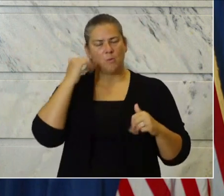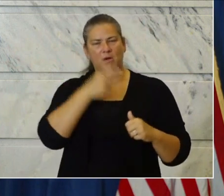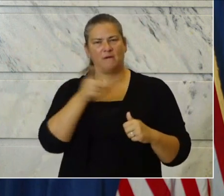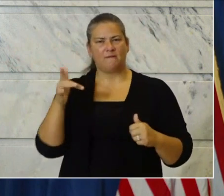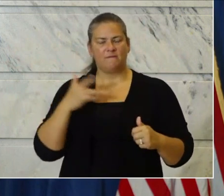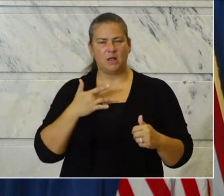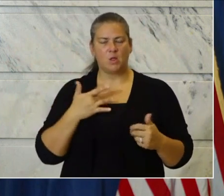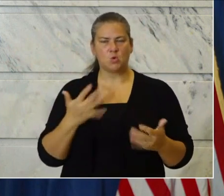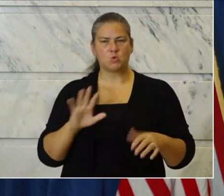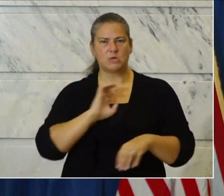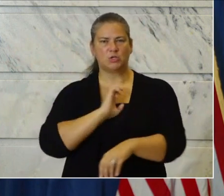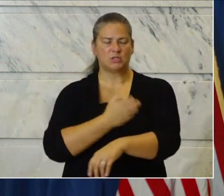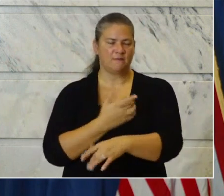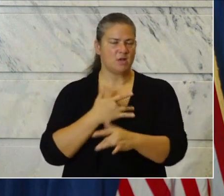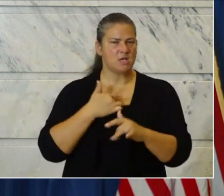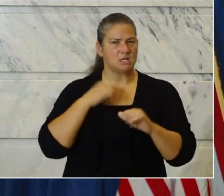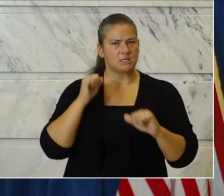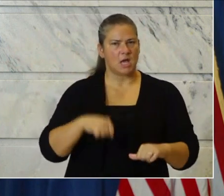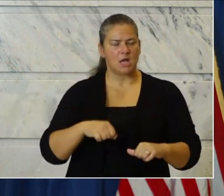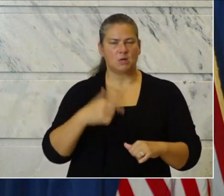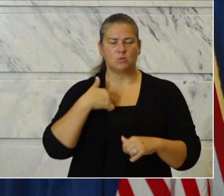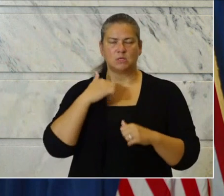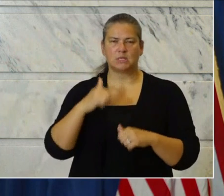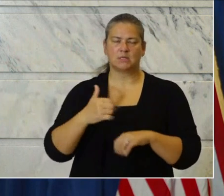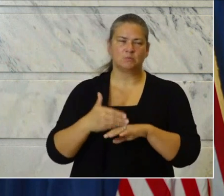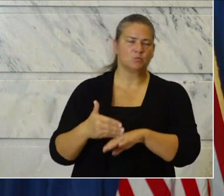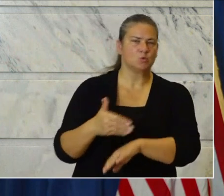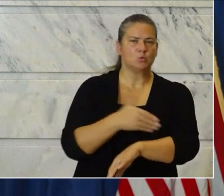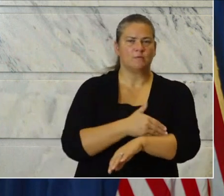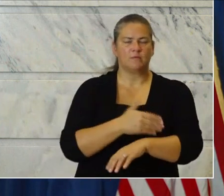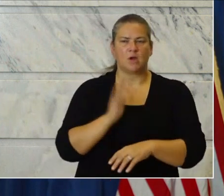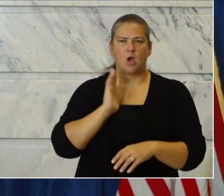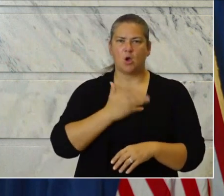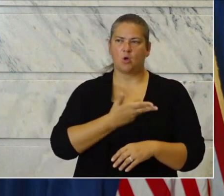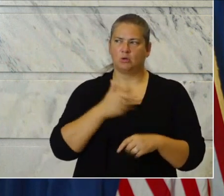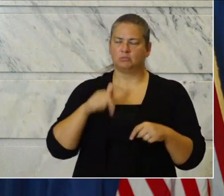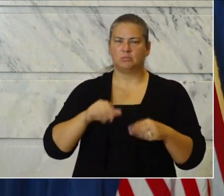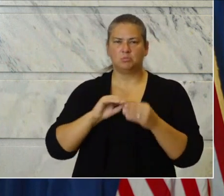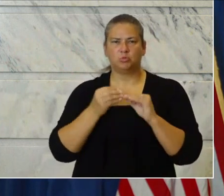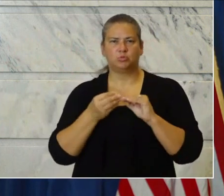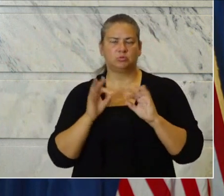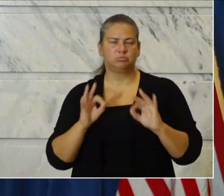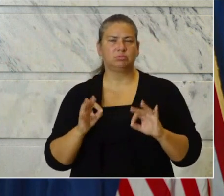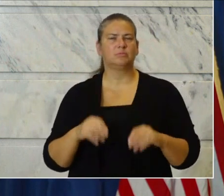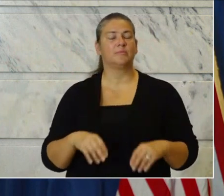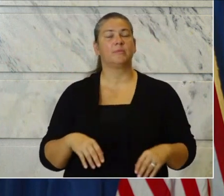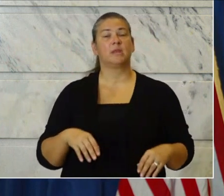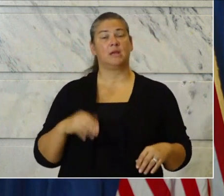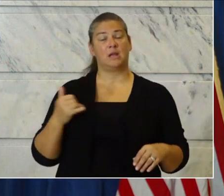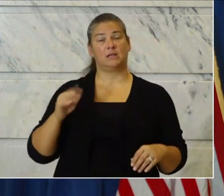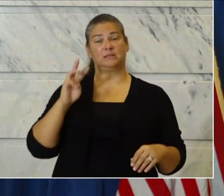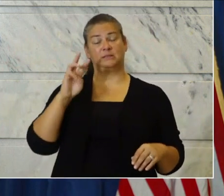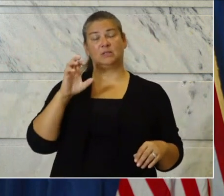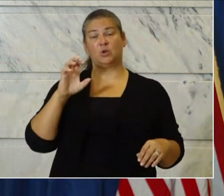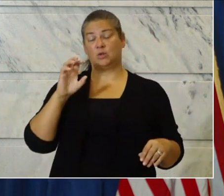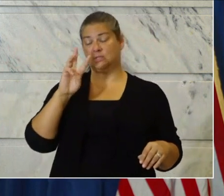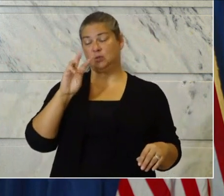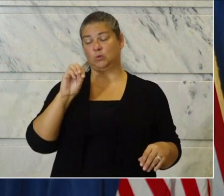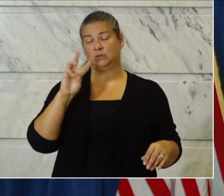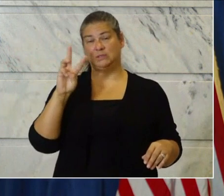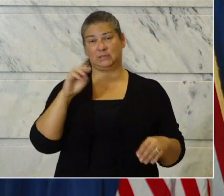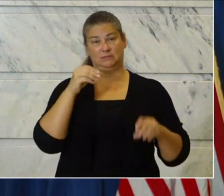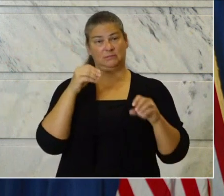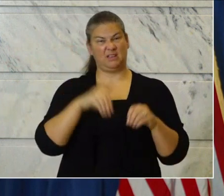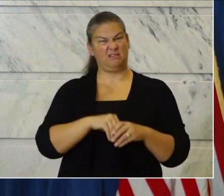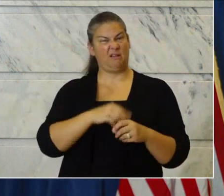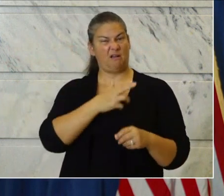possible that we better our situation when it comes to this virus. 606 Kentuckians currently hospitalized because